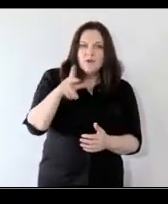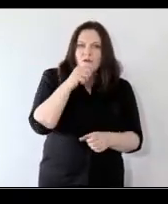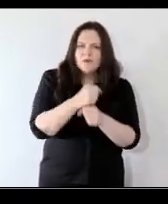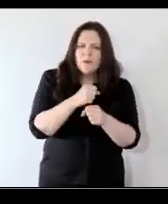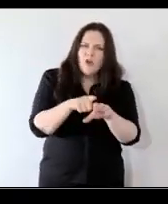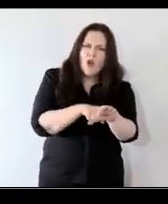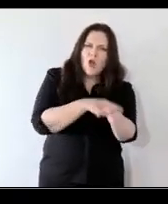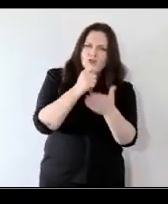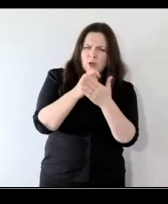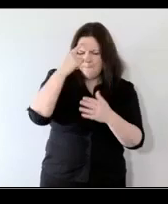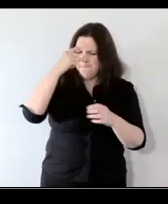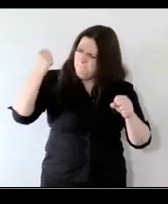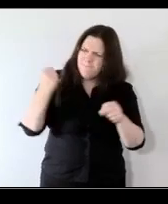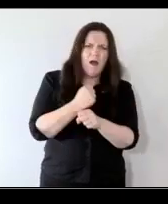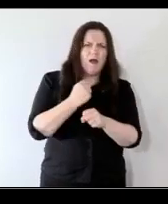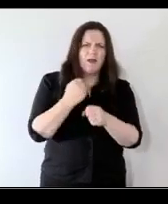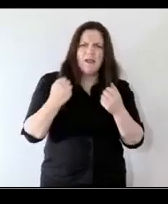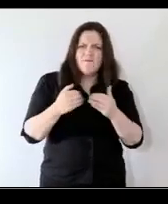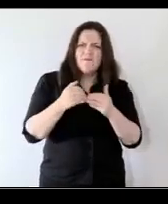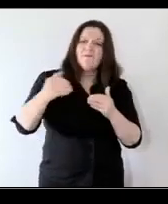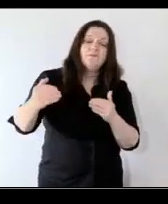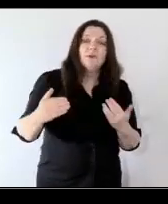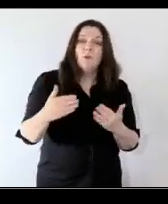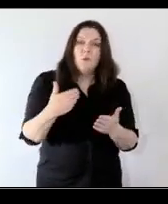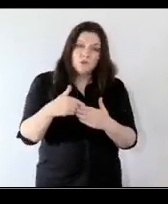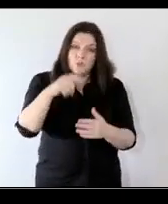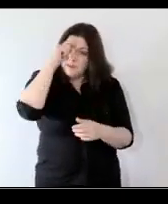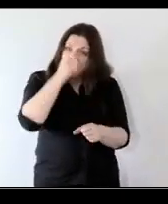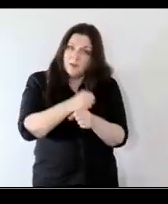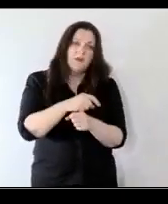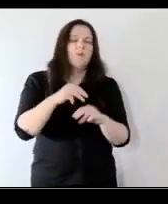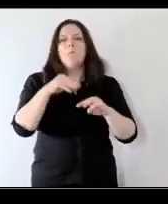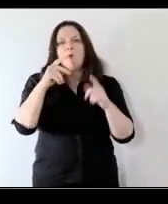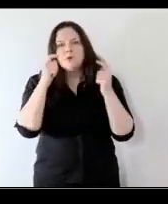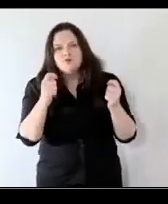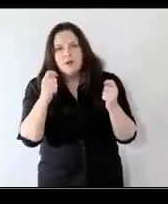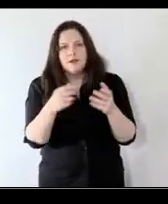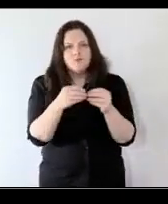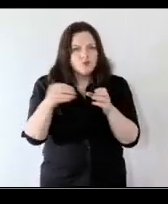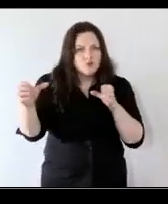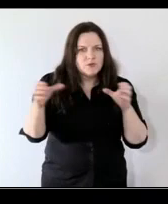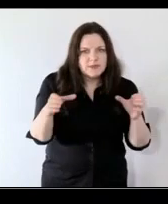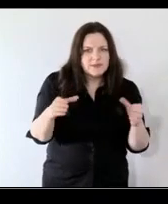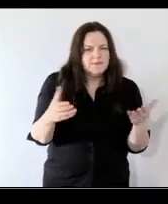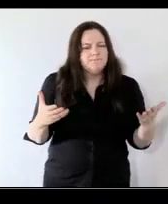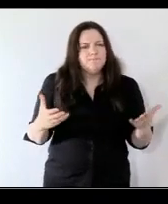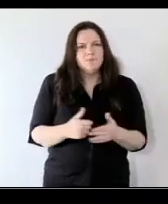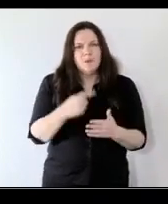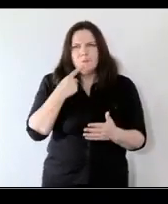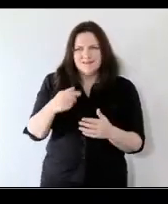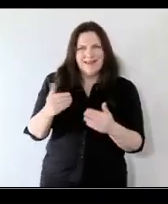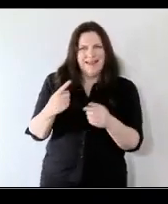long-term scarring effect what occurs to you when it comes to like more training more resources but also just